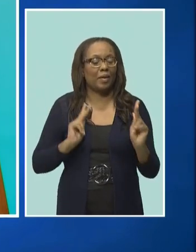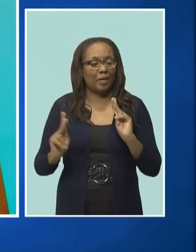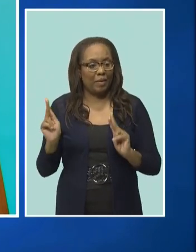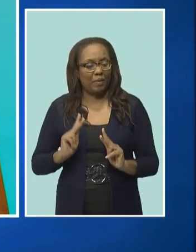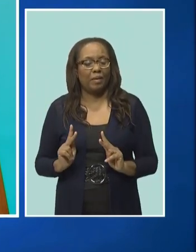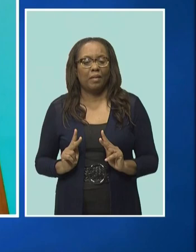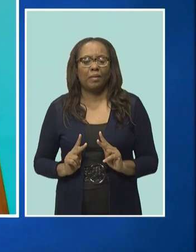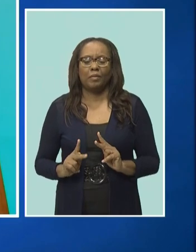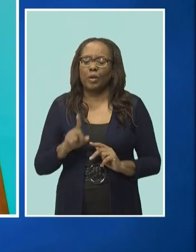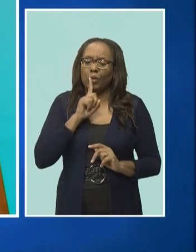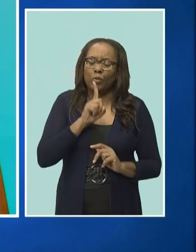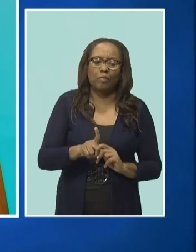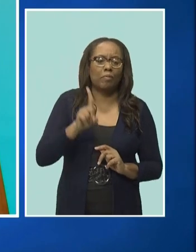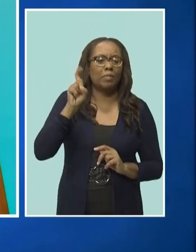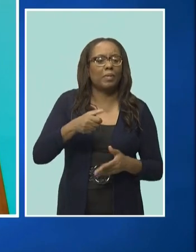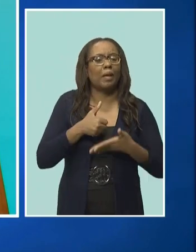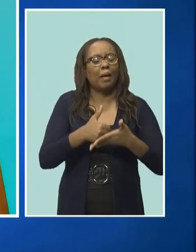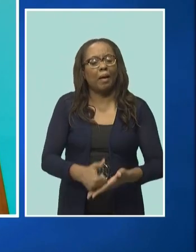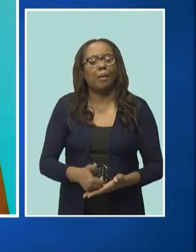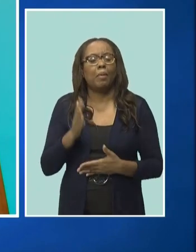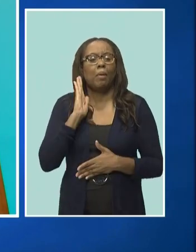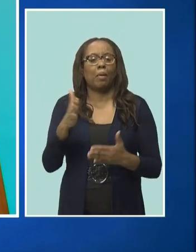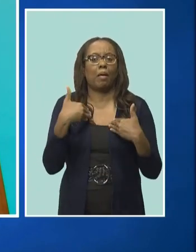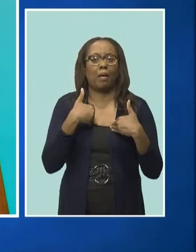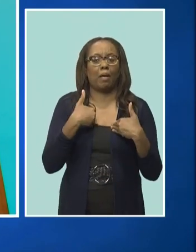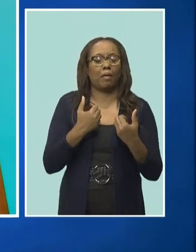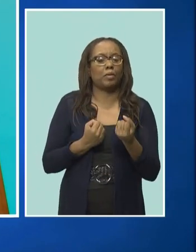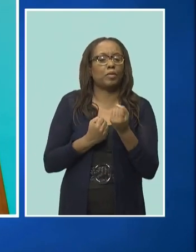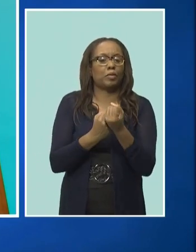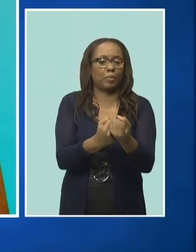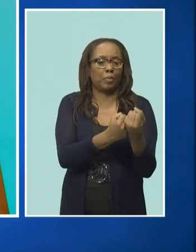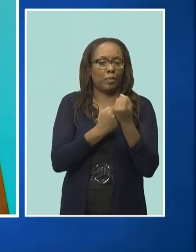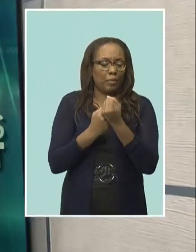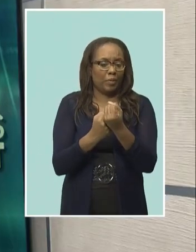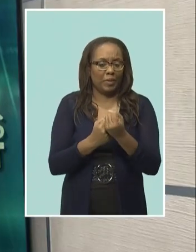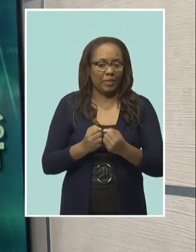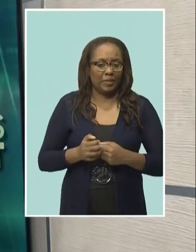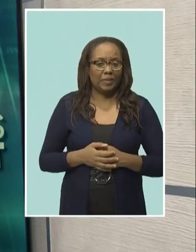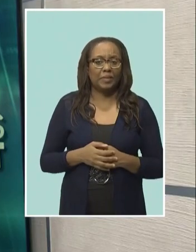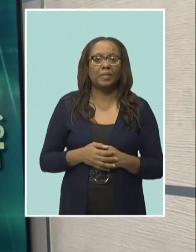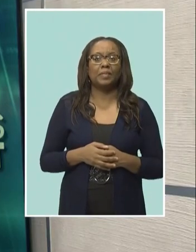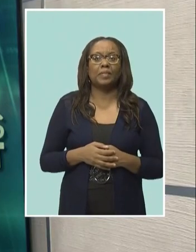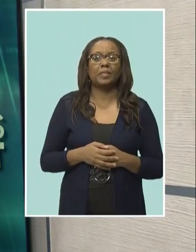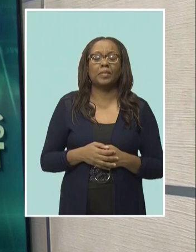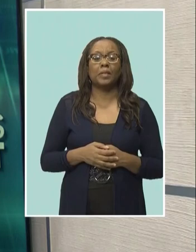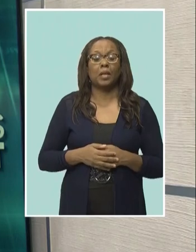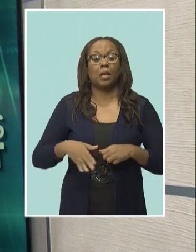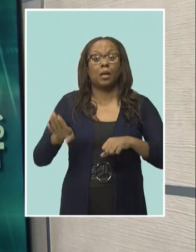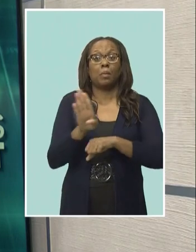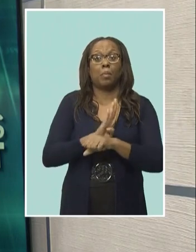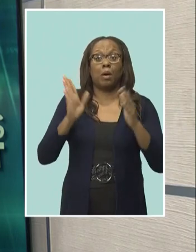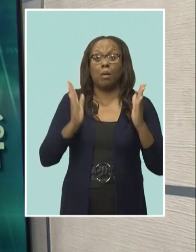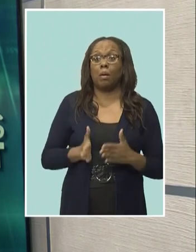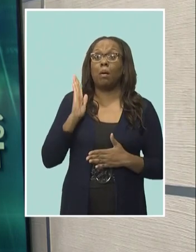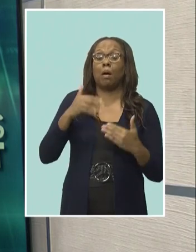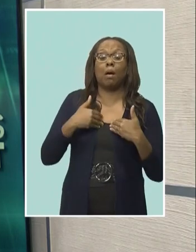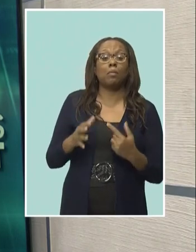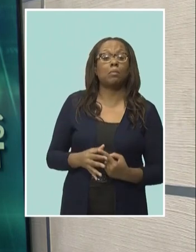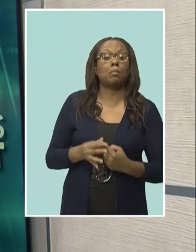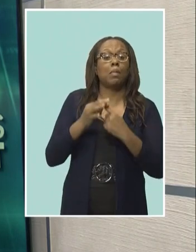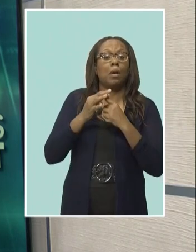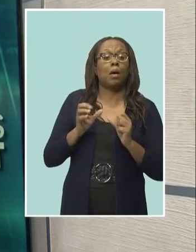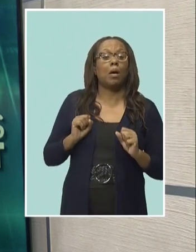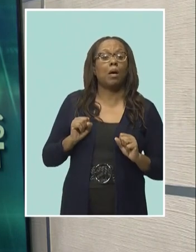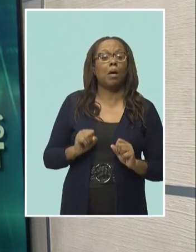most vulnerable amongst us will get the support that that's renewed. Barbadians will have a special opportunity to stroll